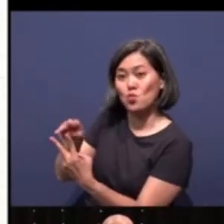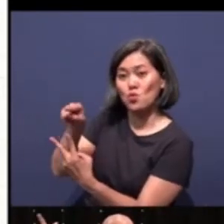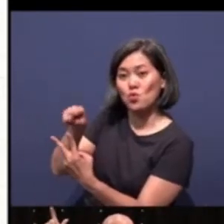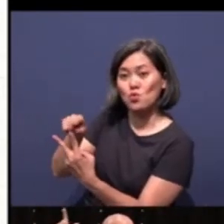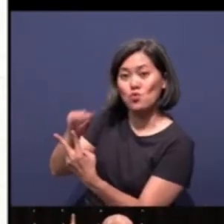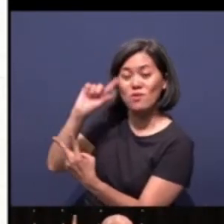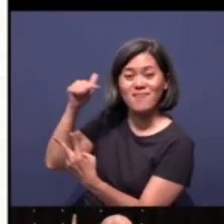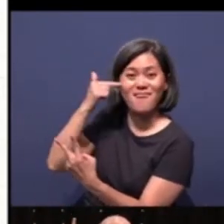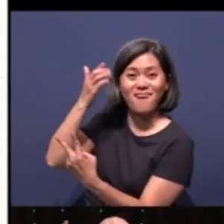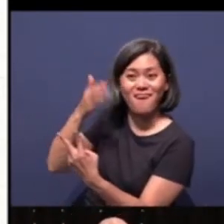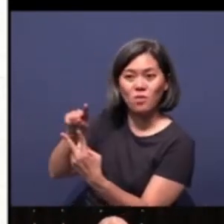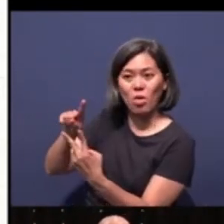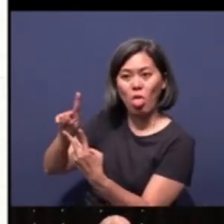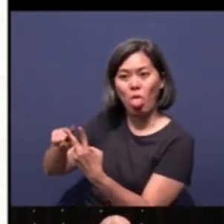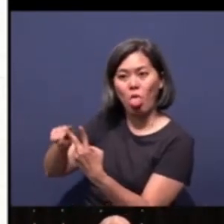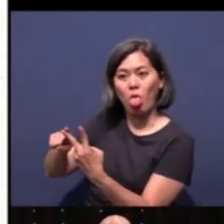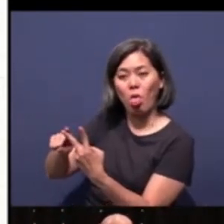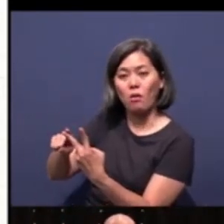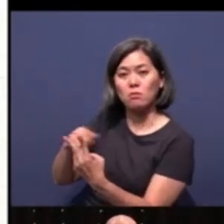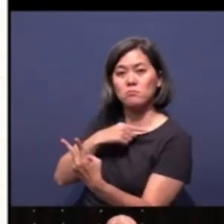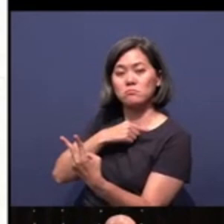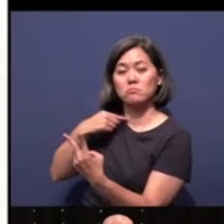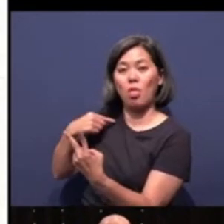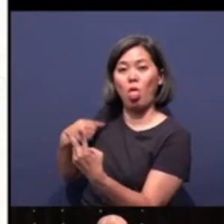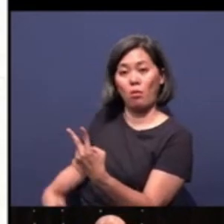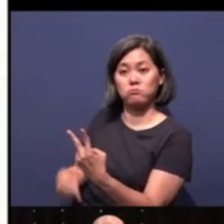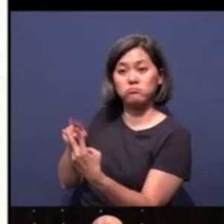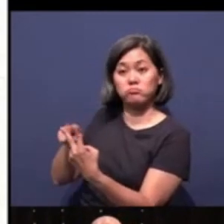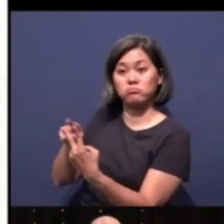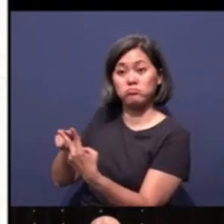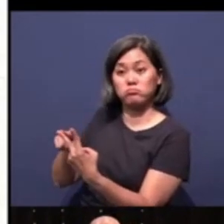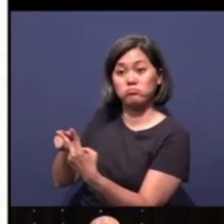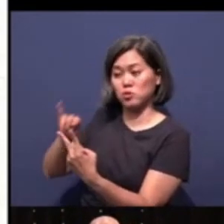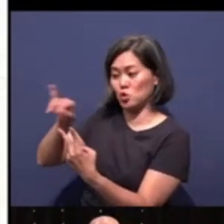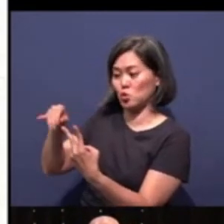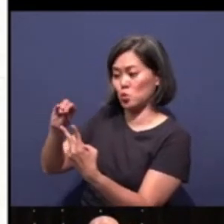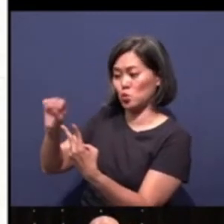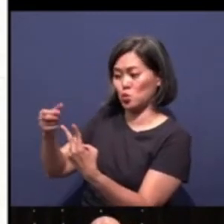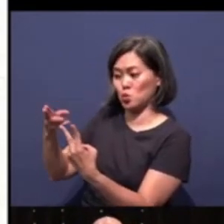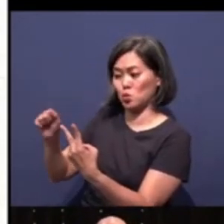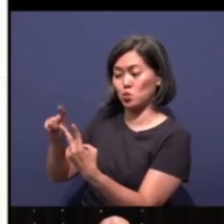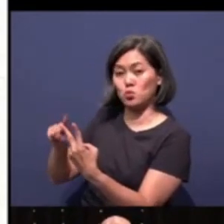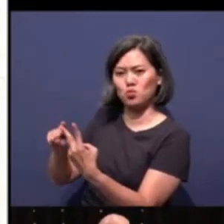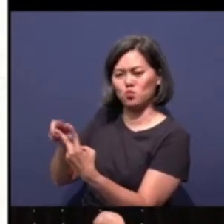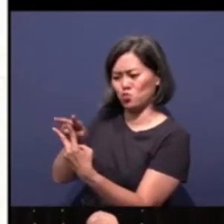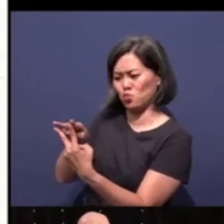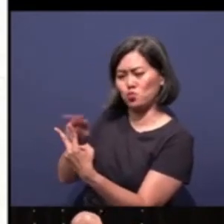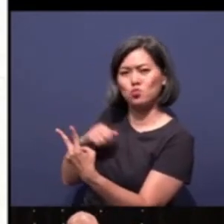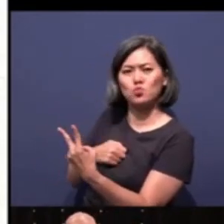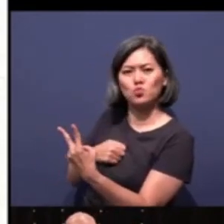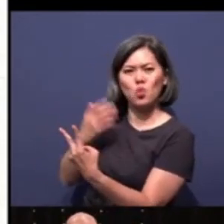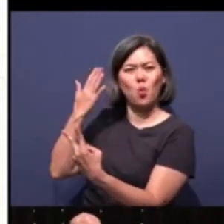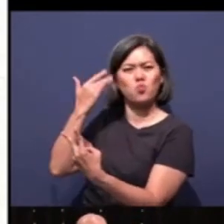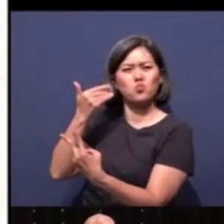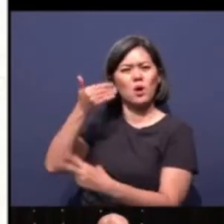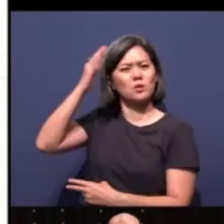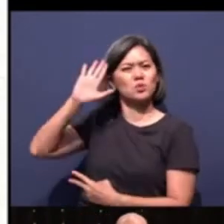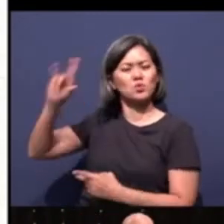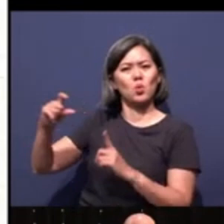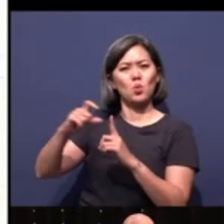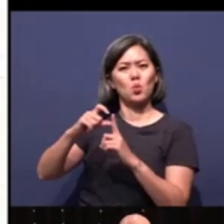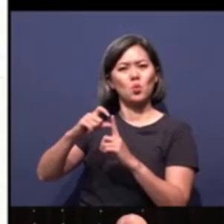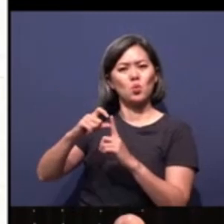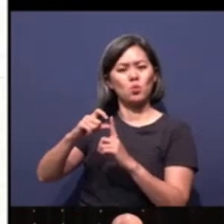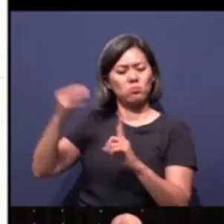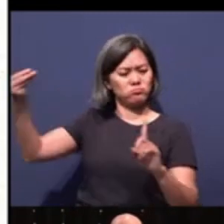person, and to Joshua, son of Josedek, the high priest. Why was the word of God given